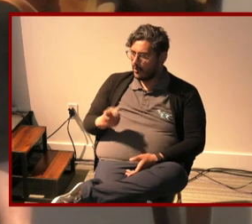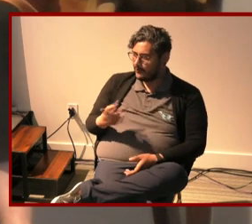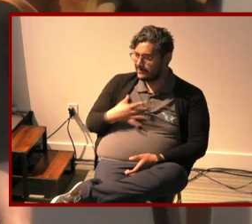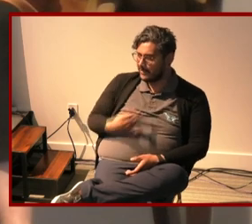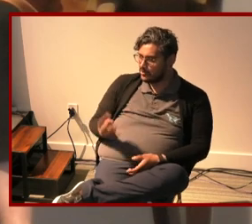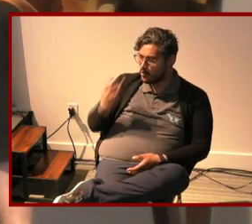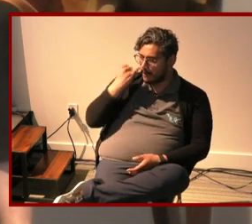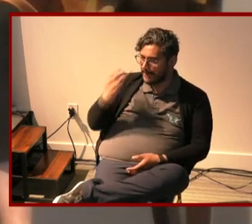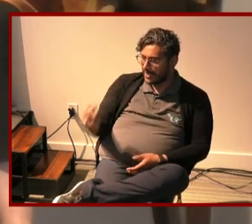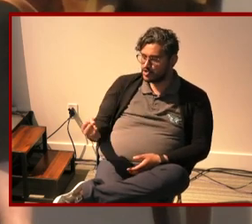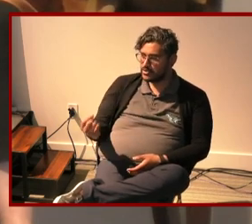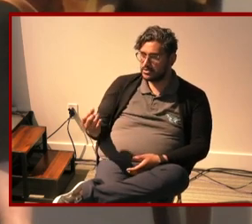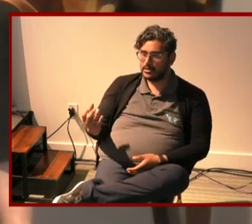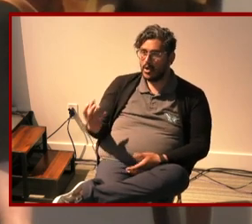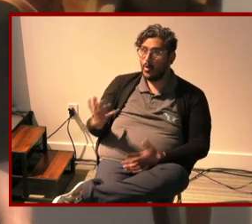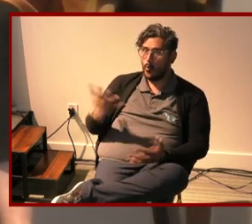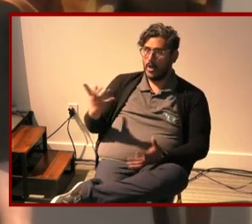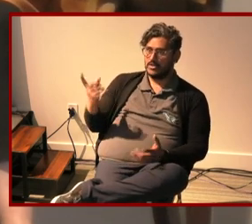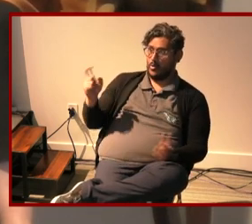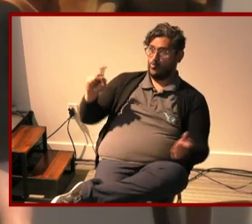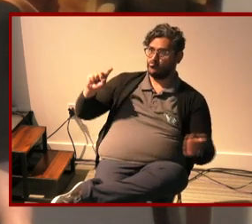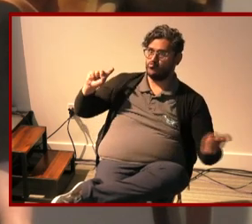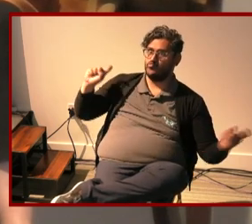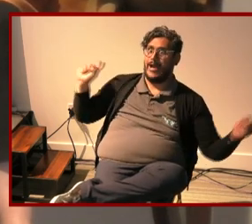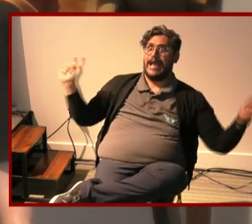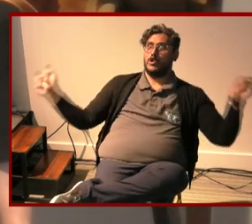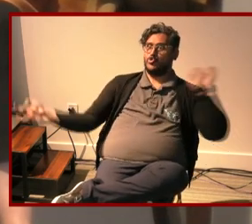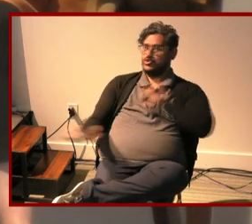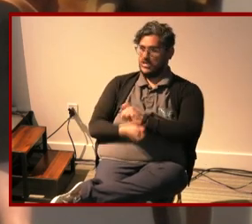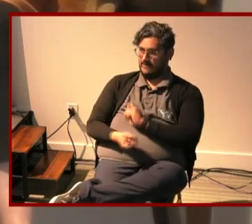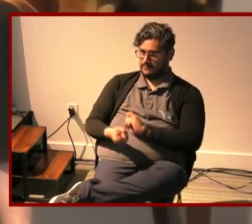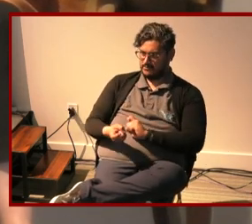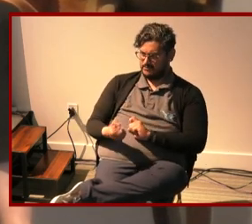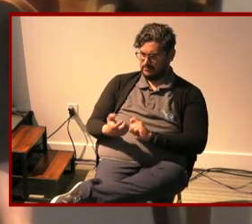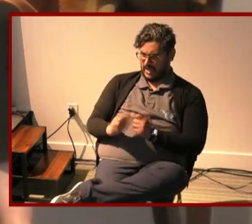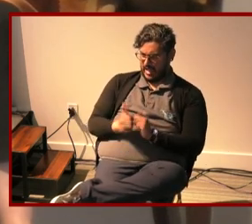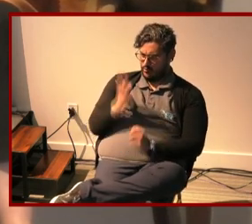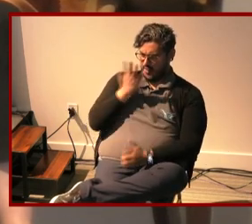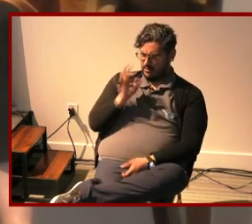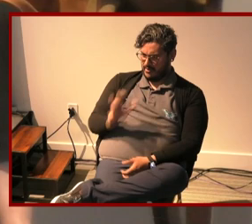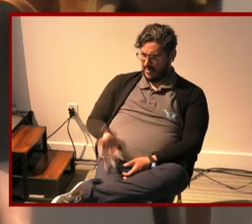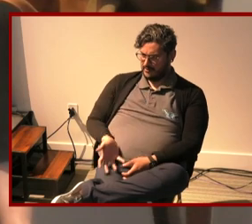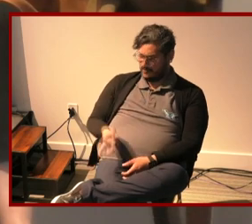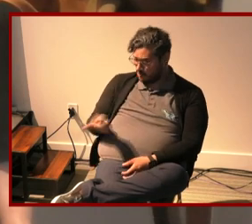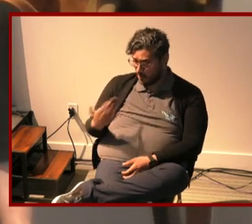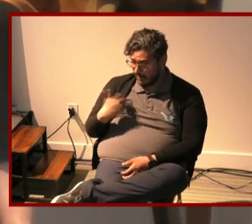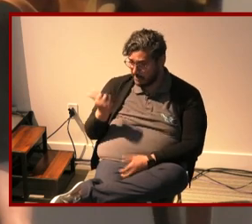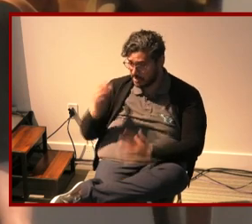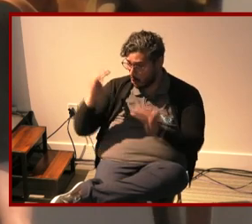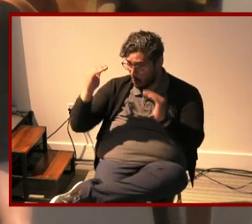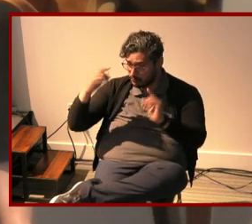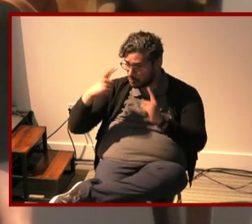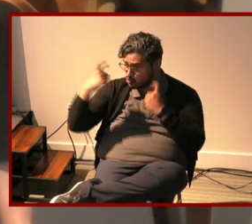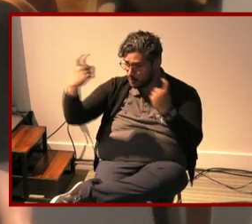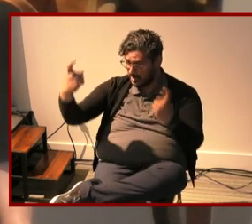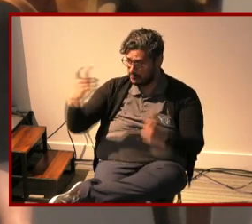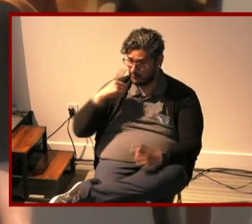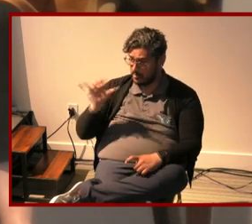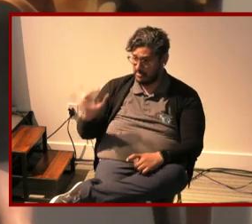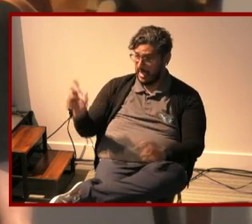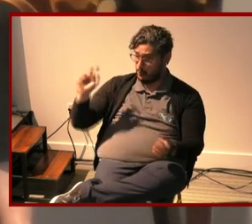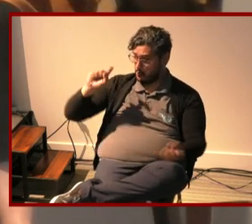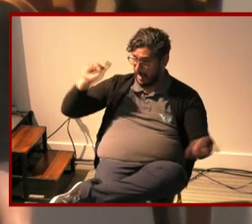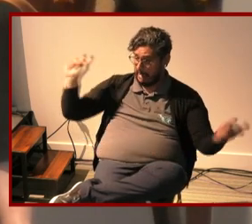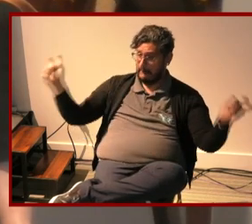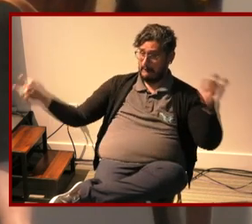a radical shift away from that could look like do you have any hopes and dreams about what that radical shift might look like